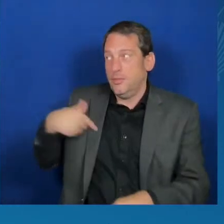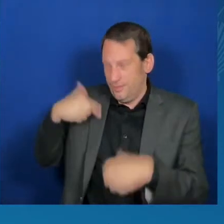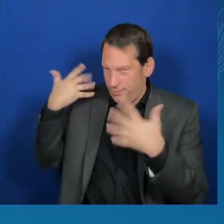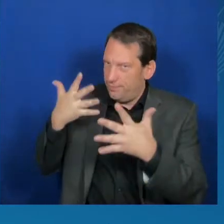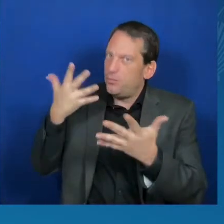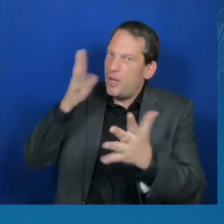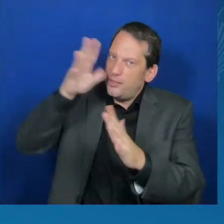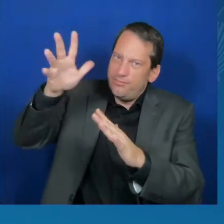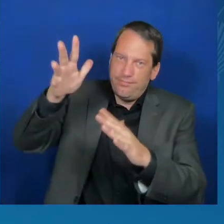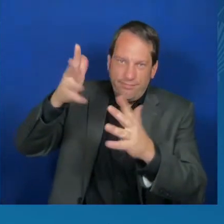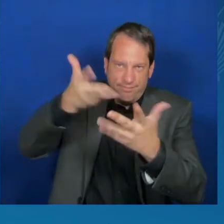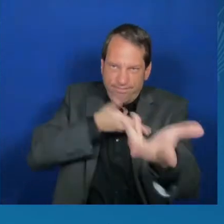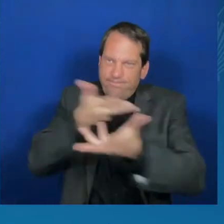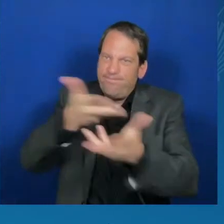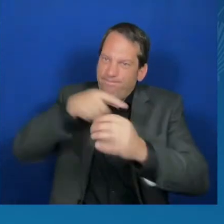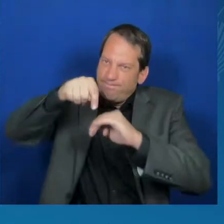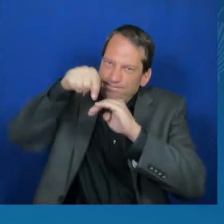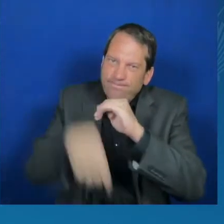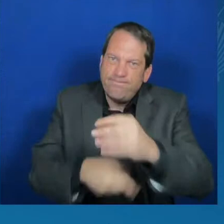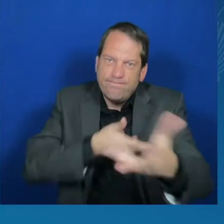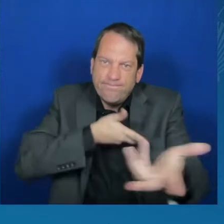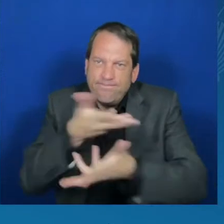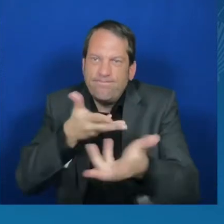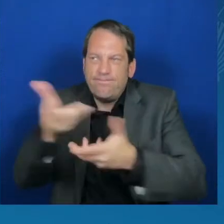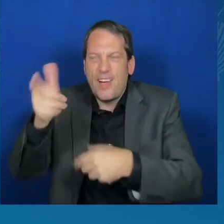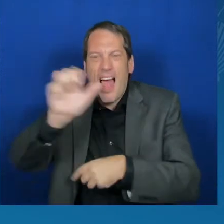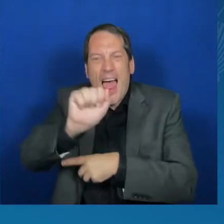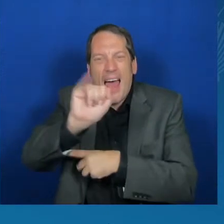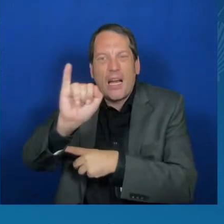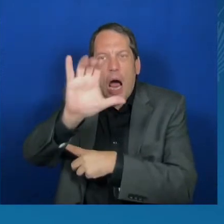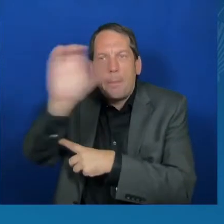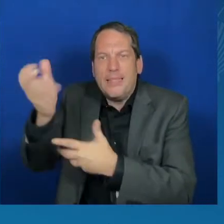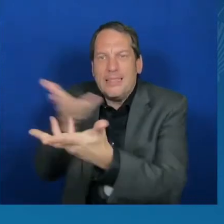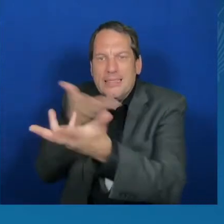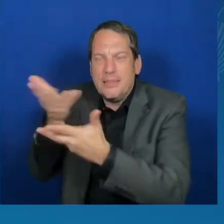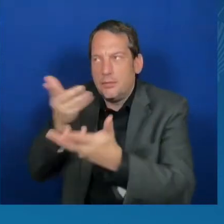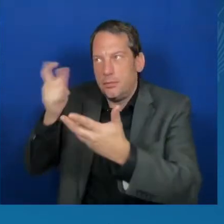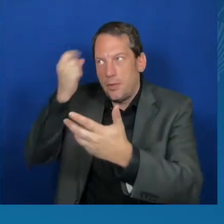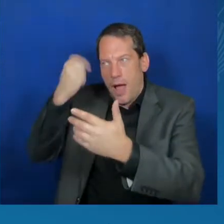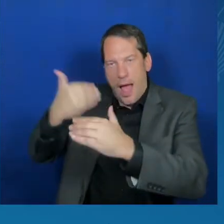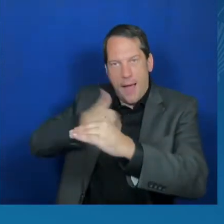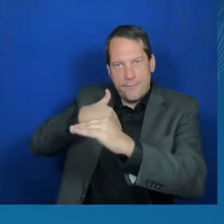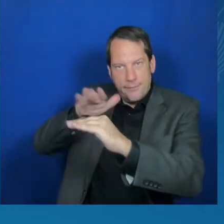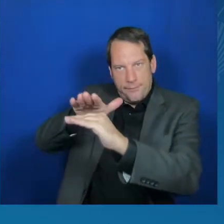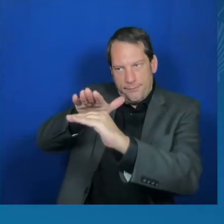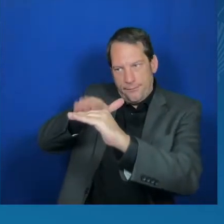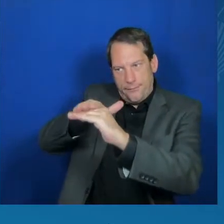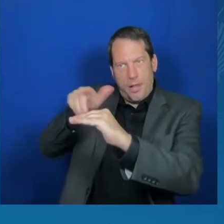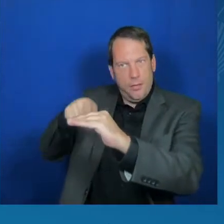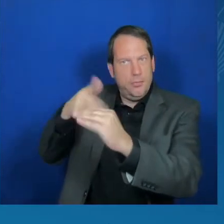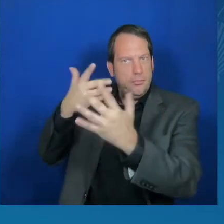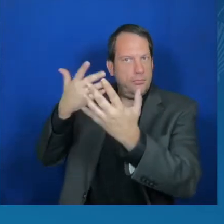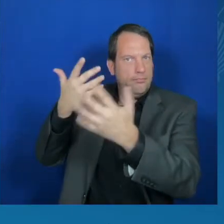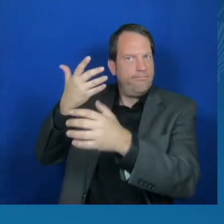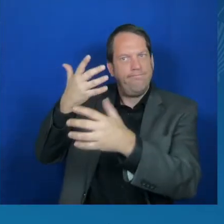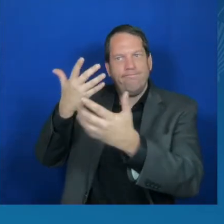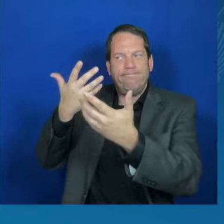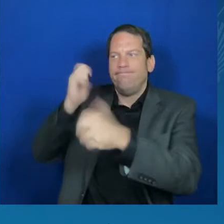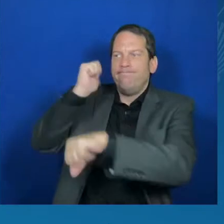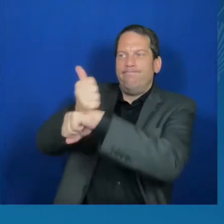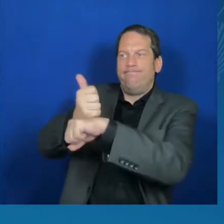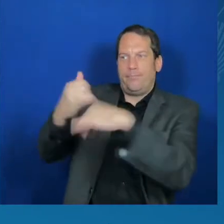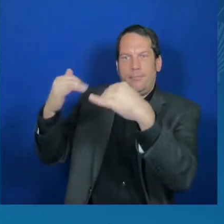baseline of responsible AI practices. The result is a set of voluntary company